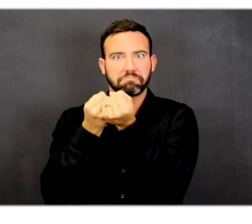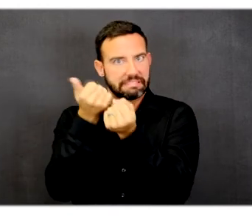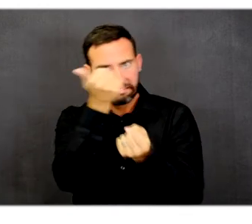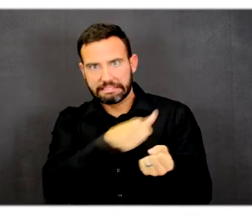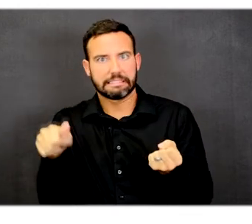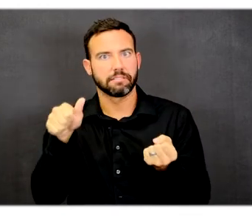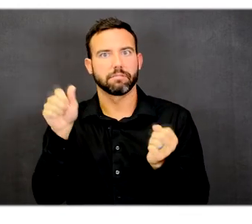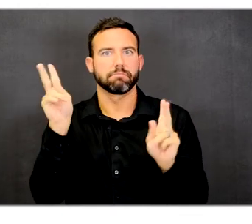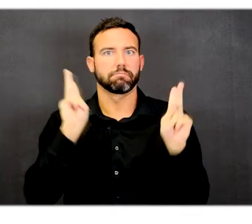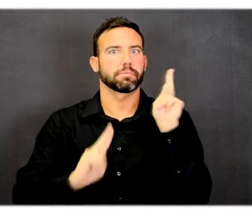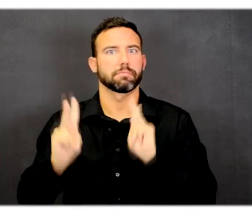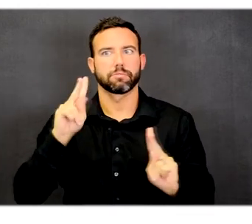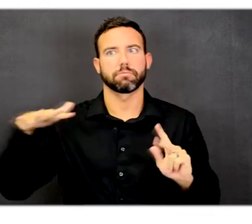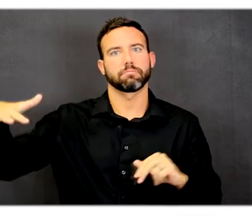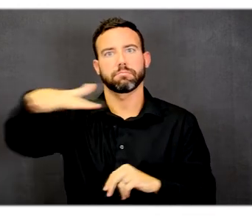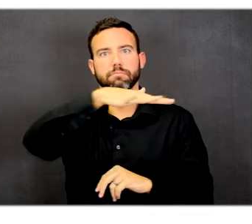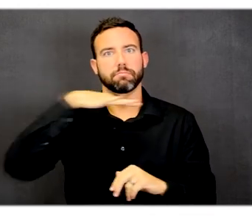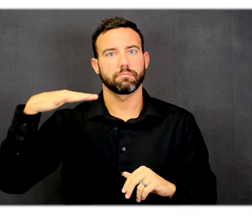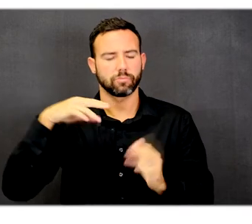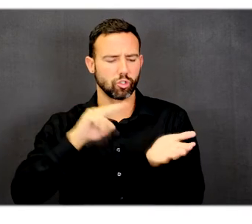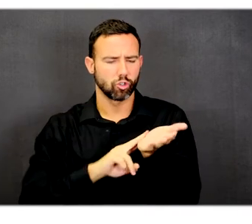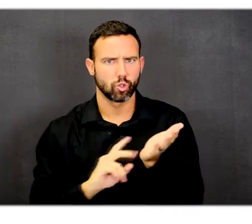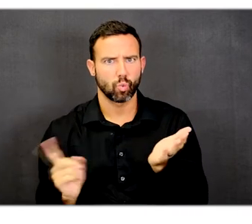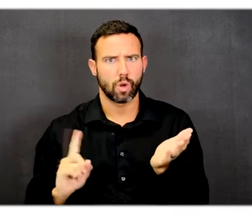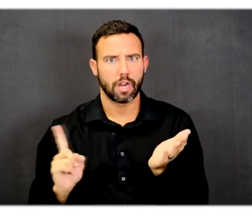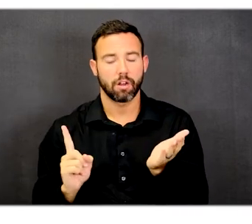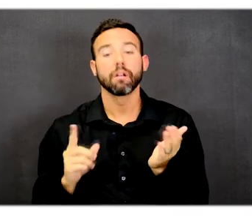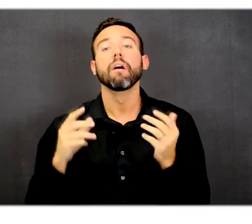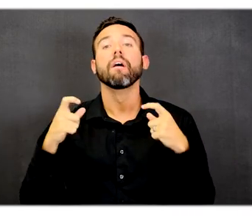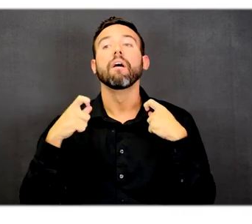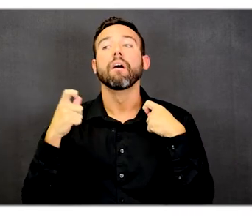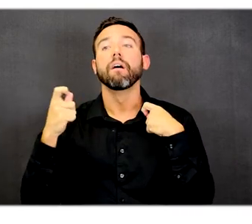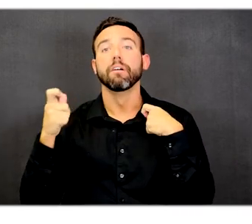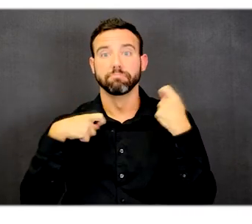The on-site nurse is located directly adjacent to the fitness center.